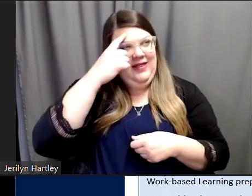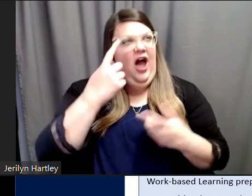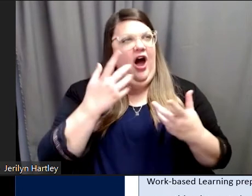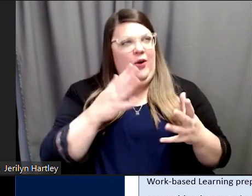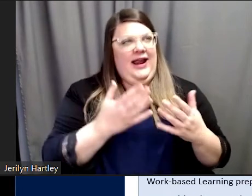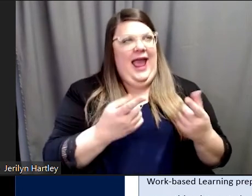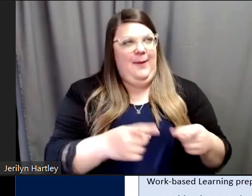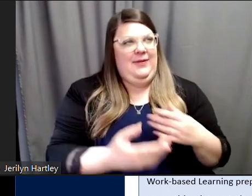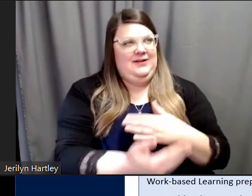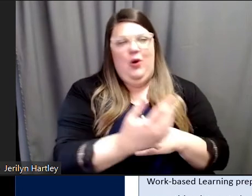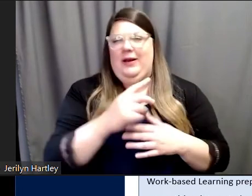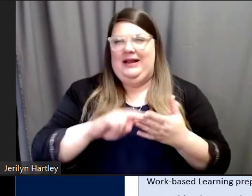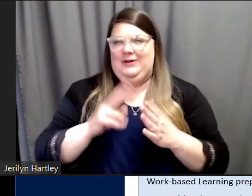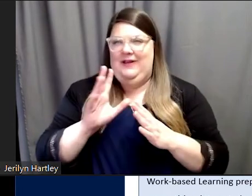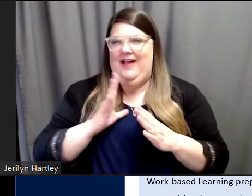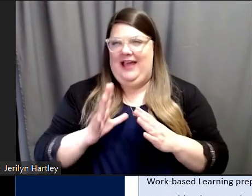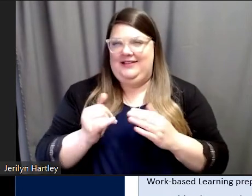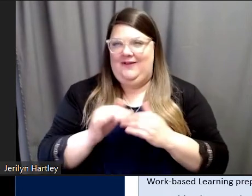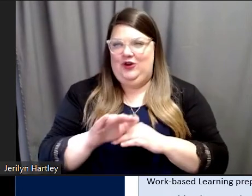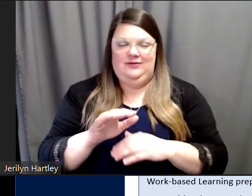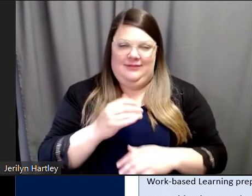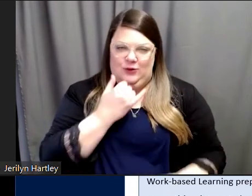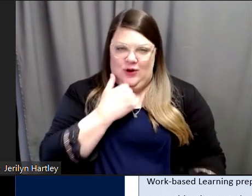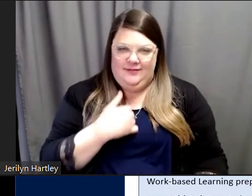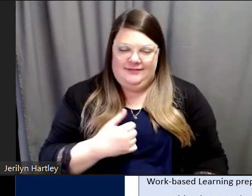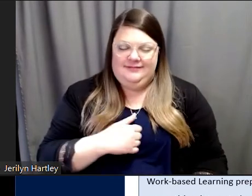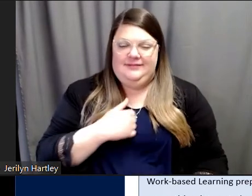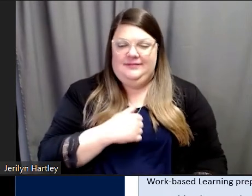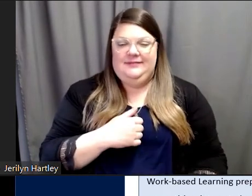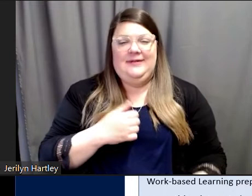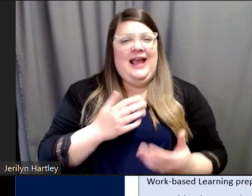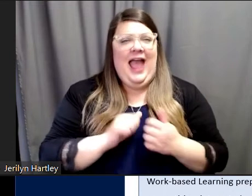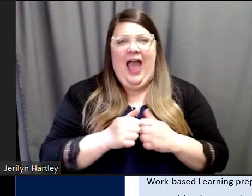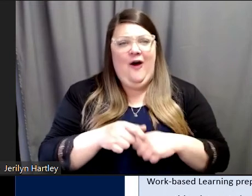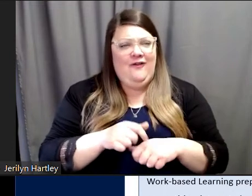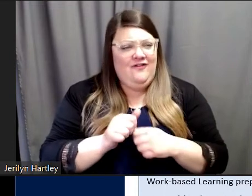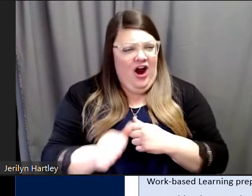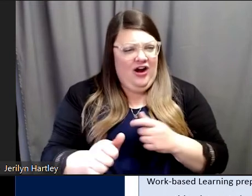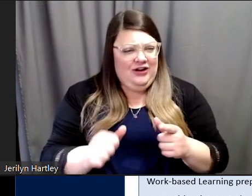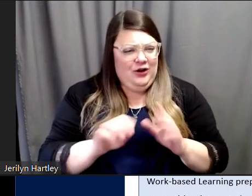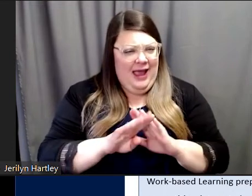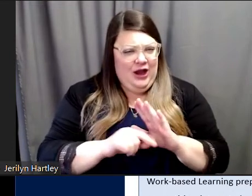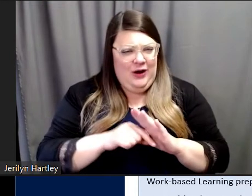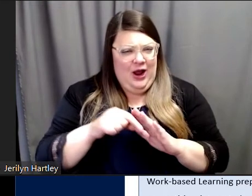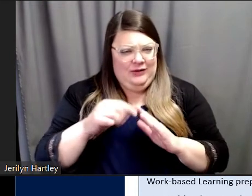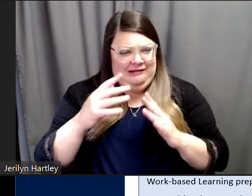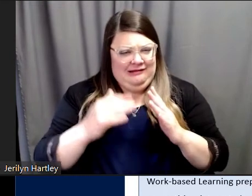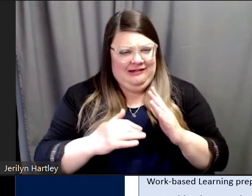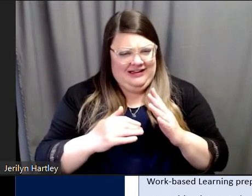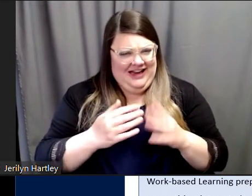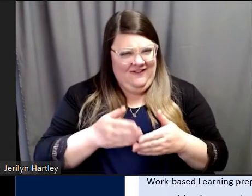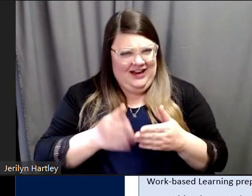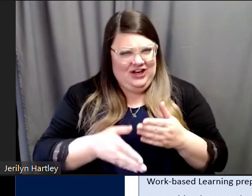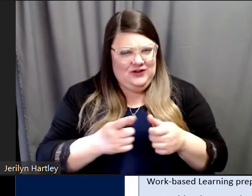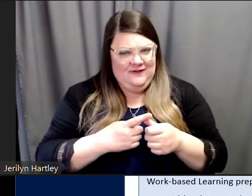afternoon. I guess I was wrong. How far into the background section did I get for you guys? Did I finish the